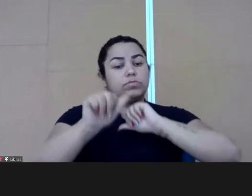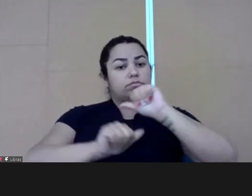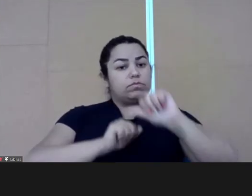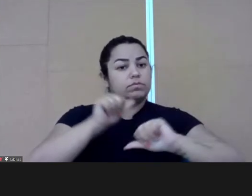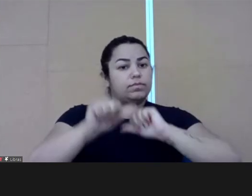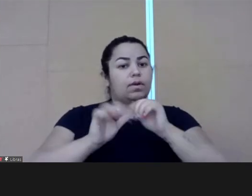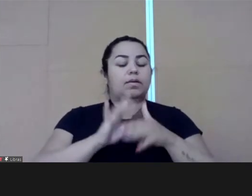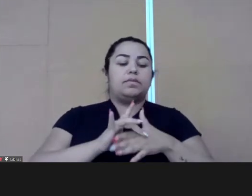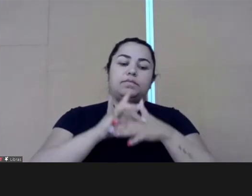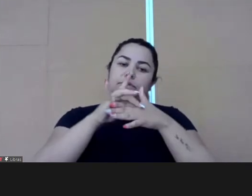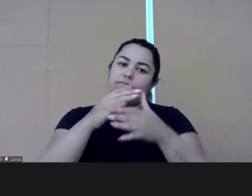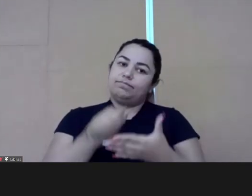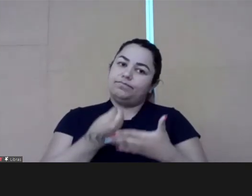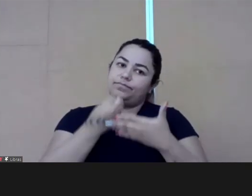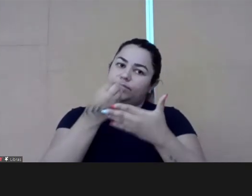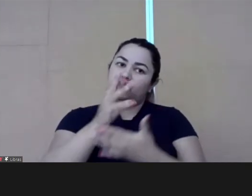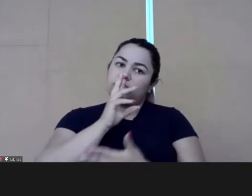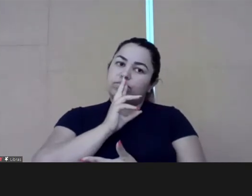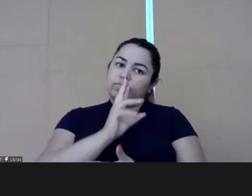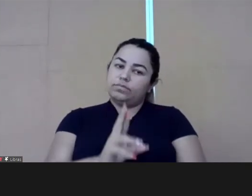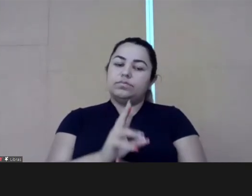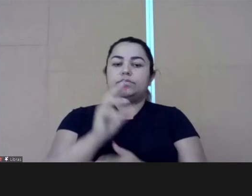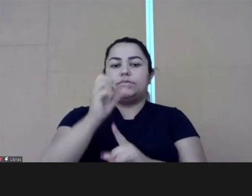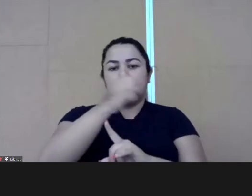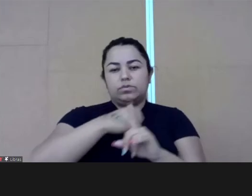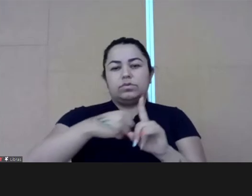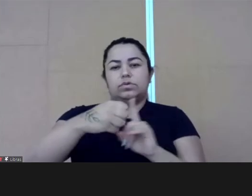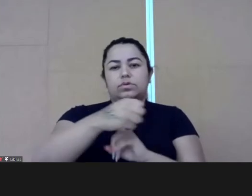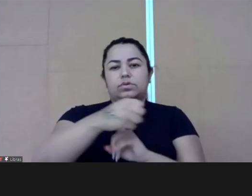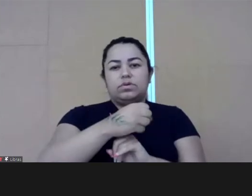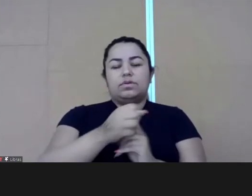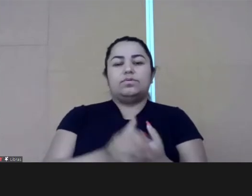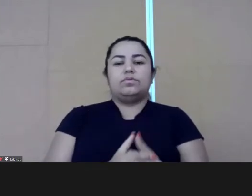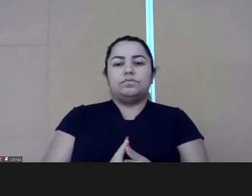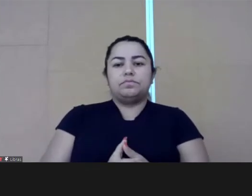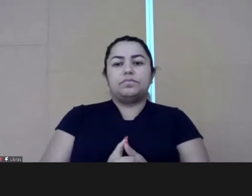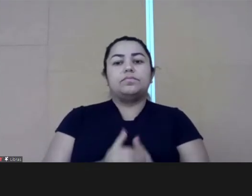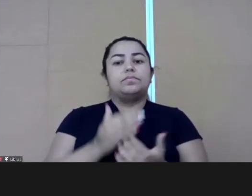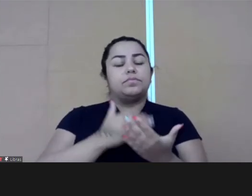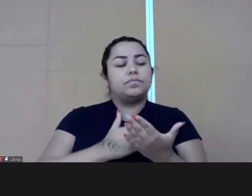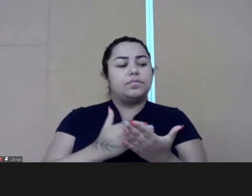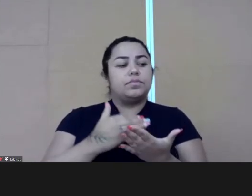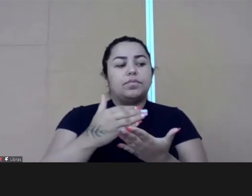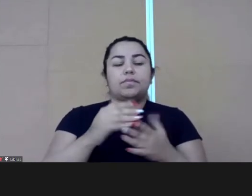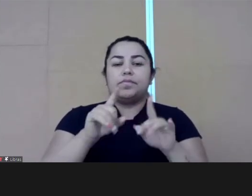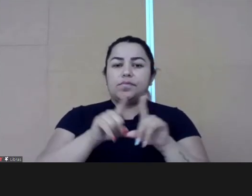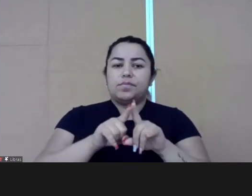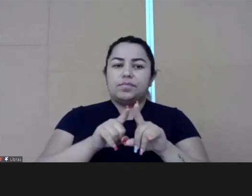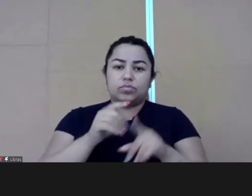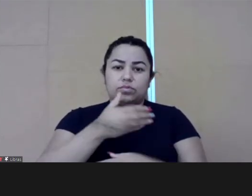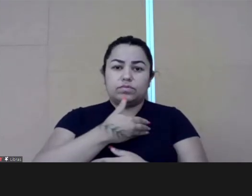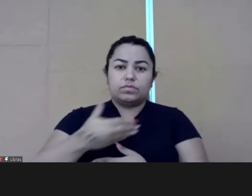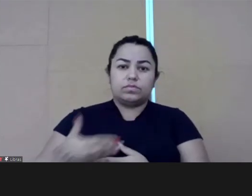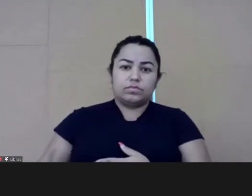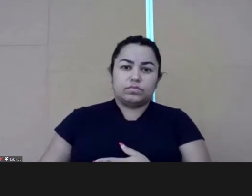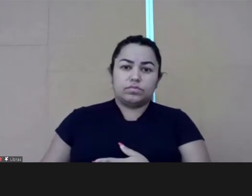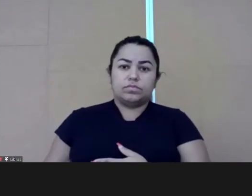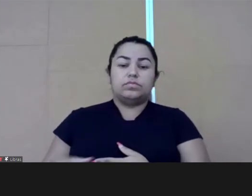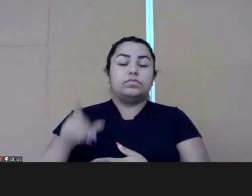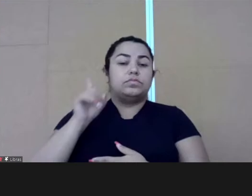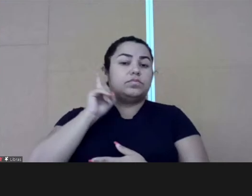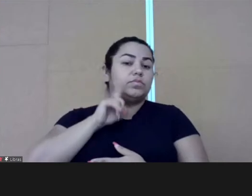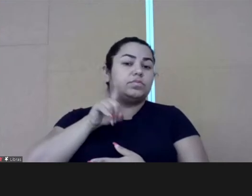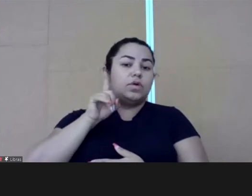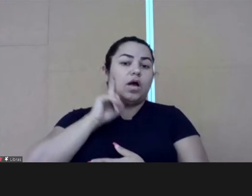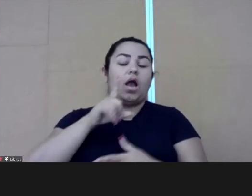believe in the transforming power to deliver results to society. So we started with the second level